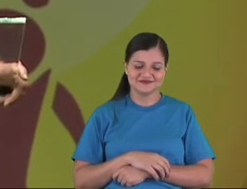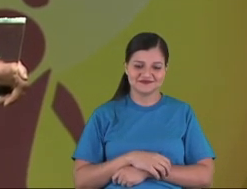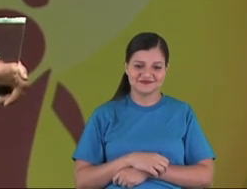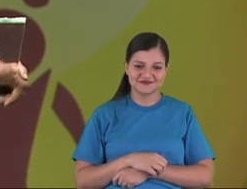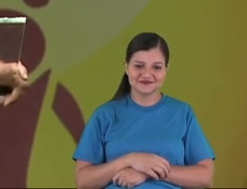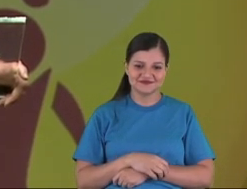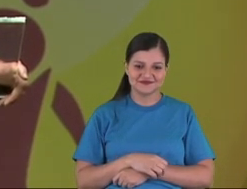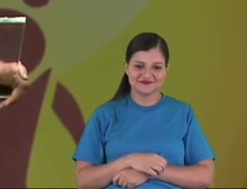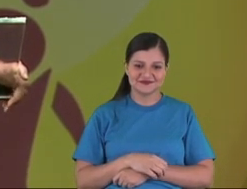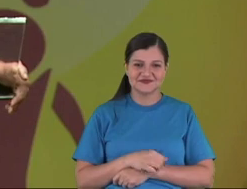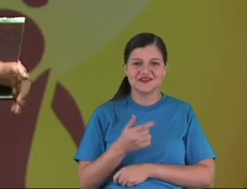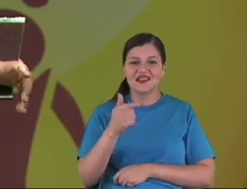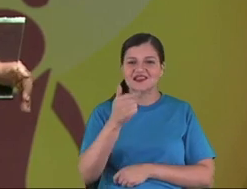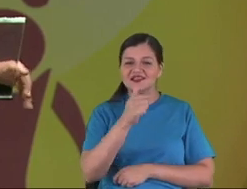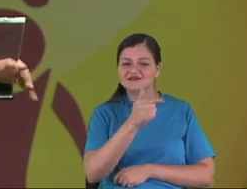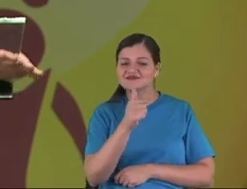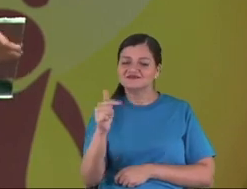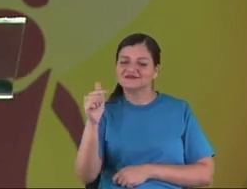It doesn't exist.